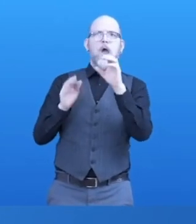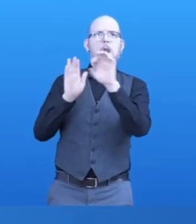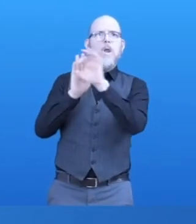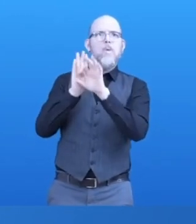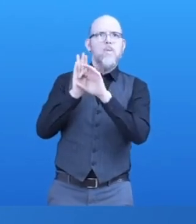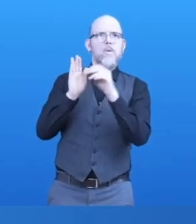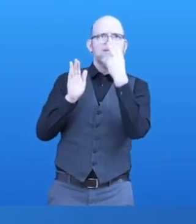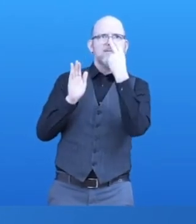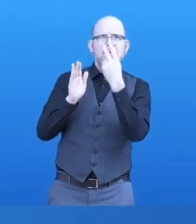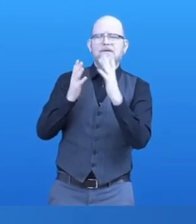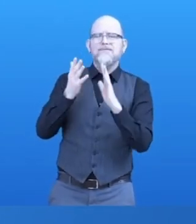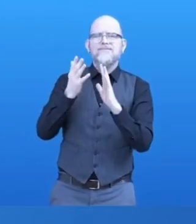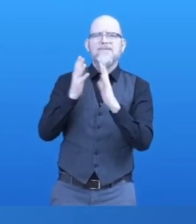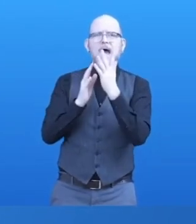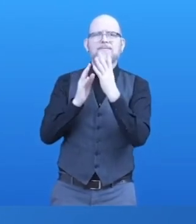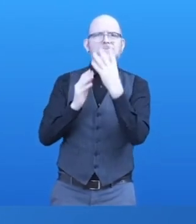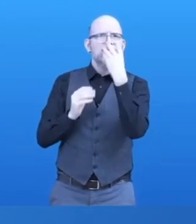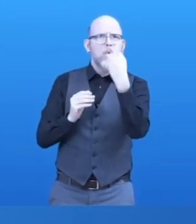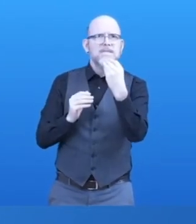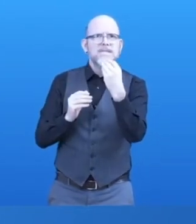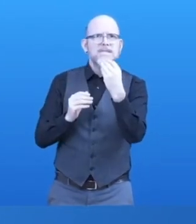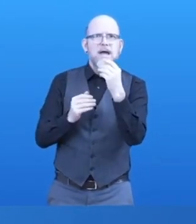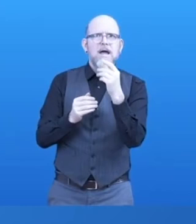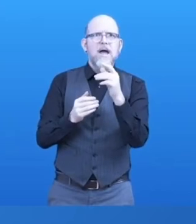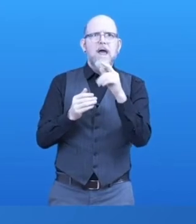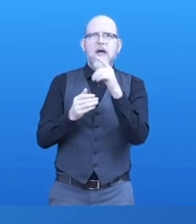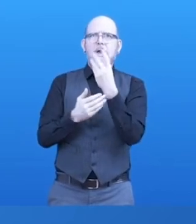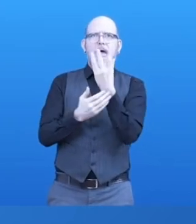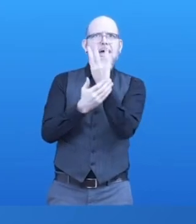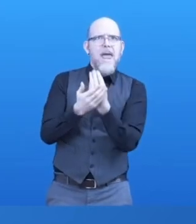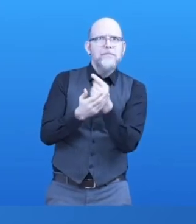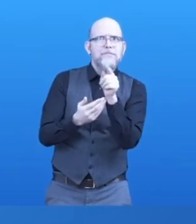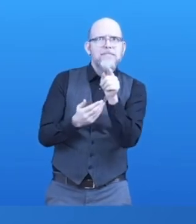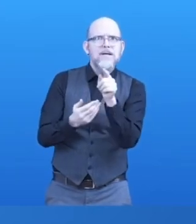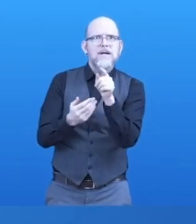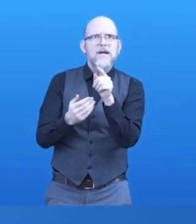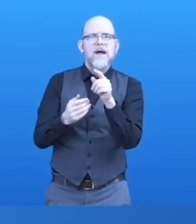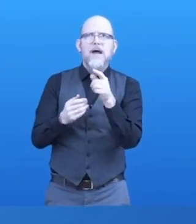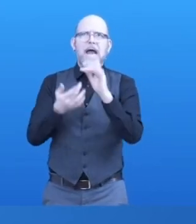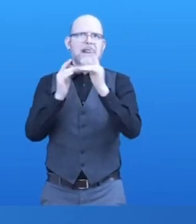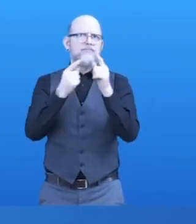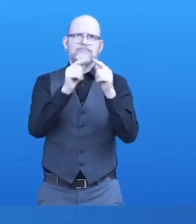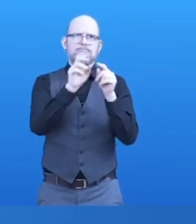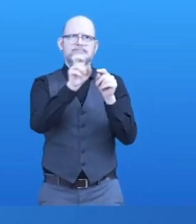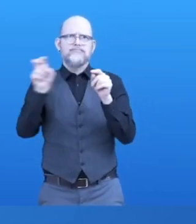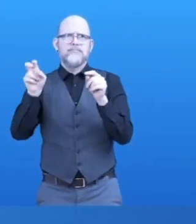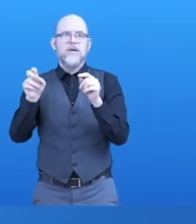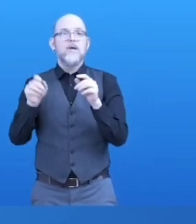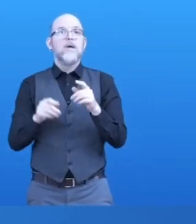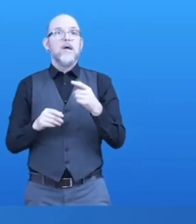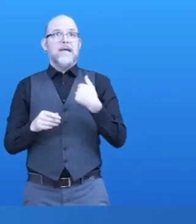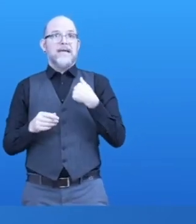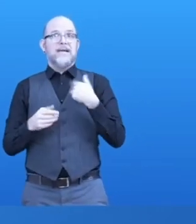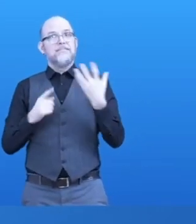We are currently working on an app for Easy Reading. And latest, we manage to also embed Easy Reading